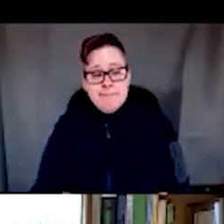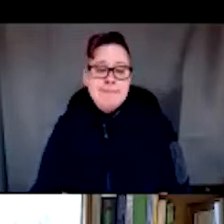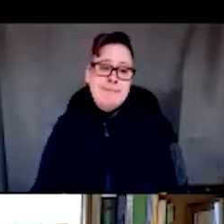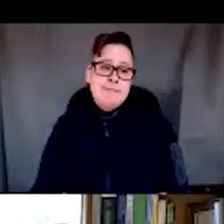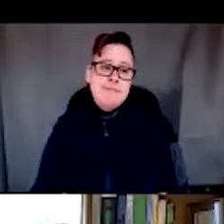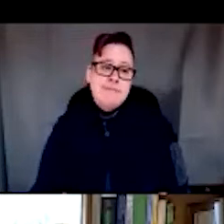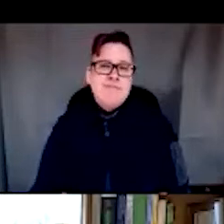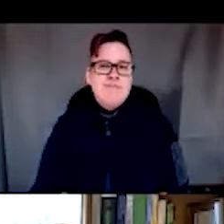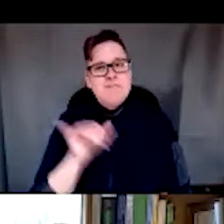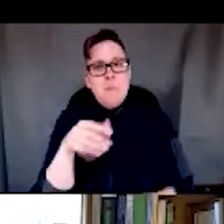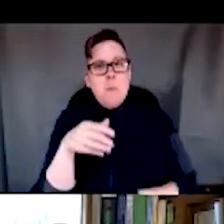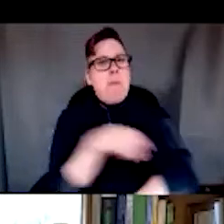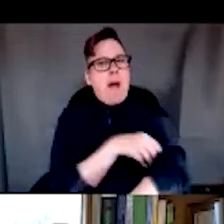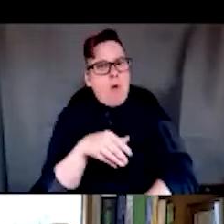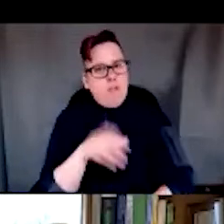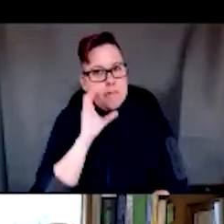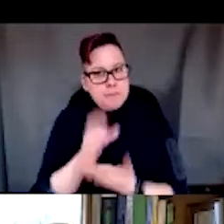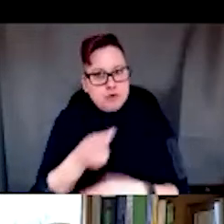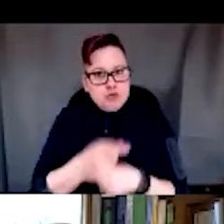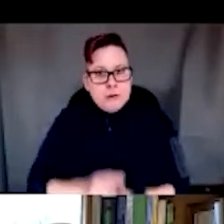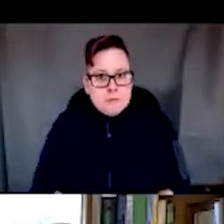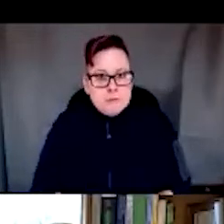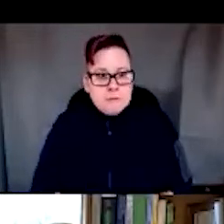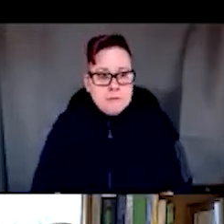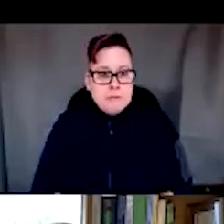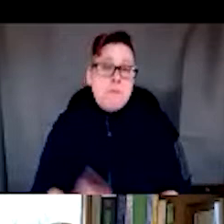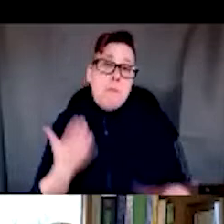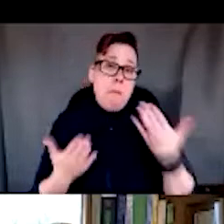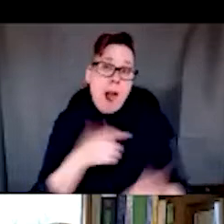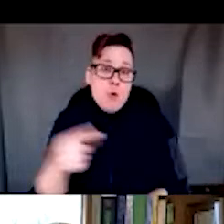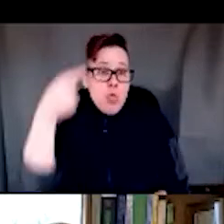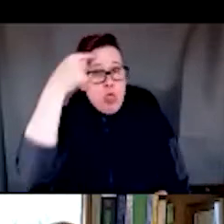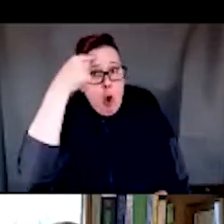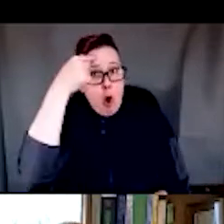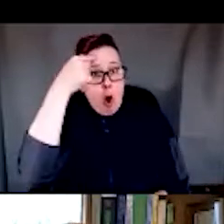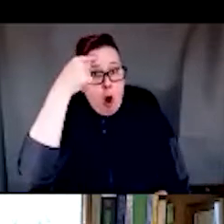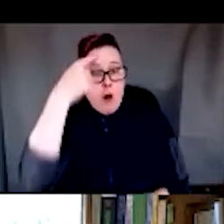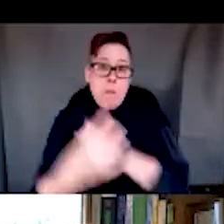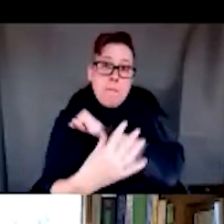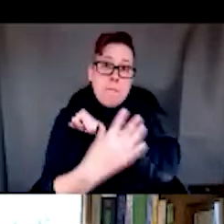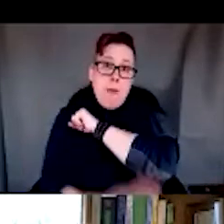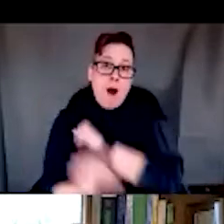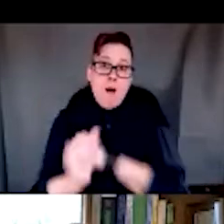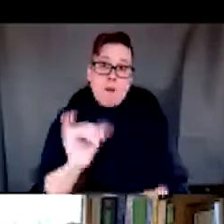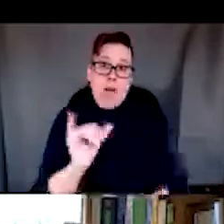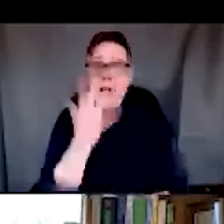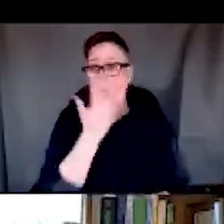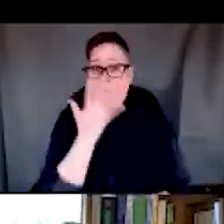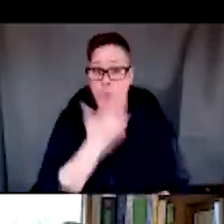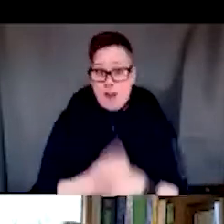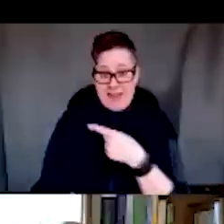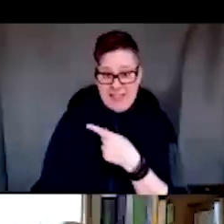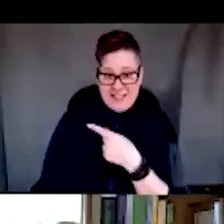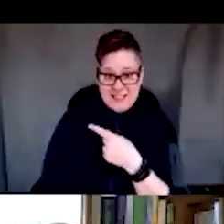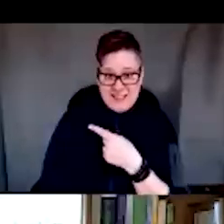That's a pretty powerful image, right? Did anyone think of poverty maybe looking a little bit more like